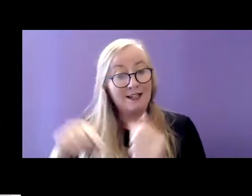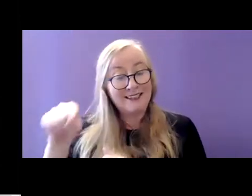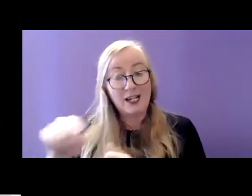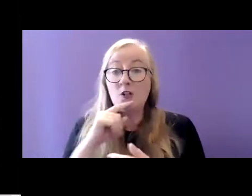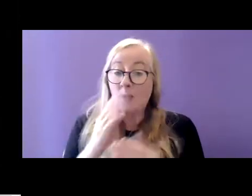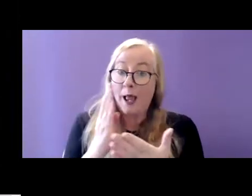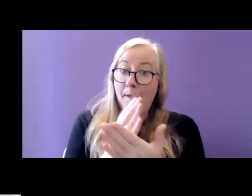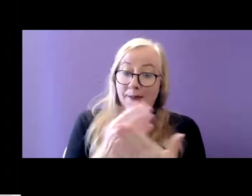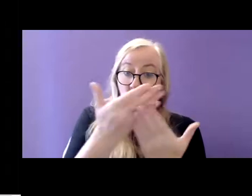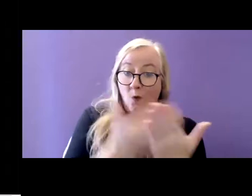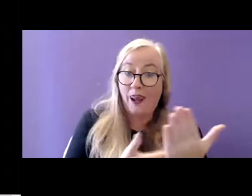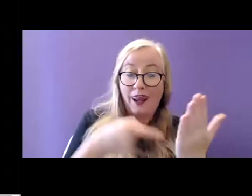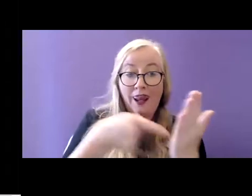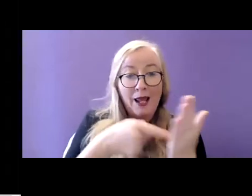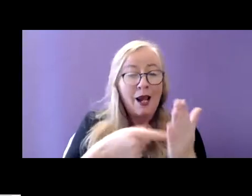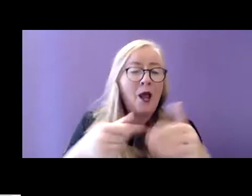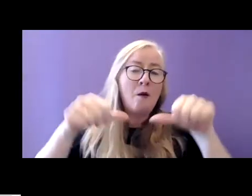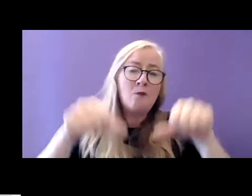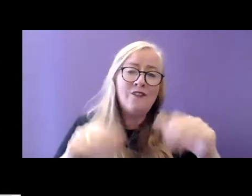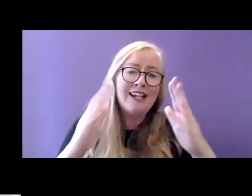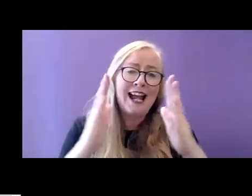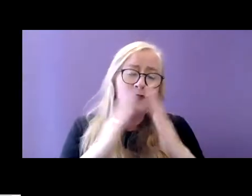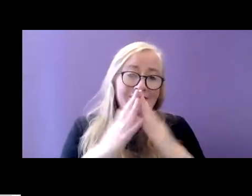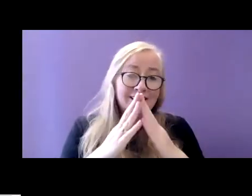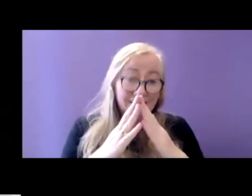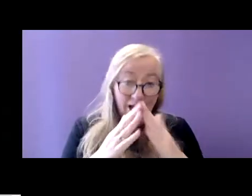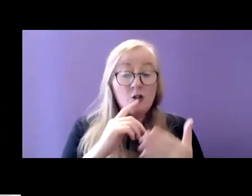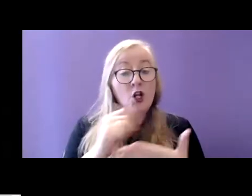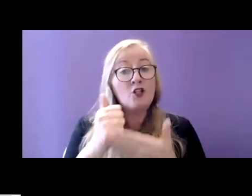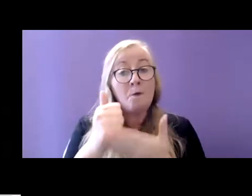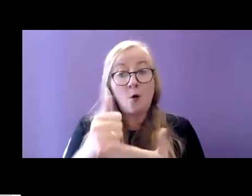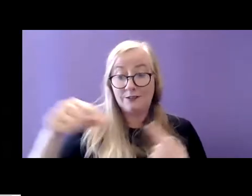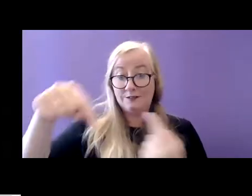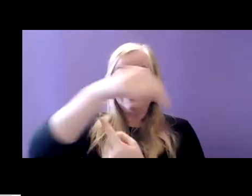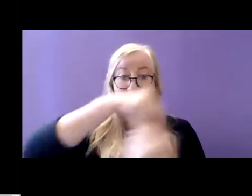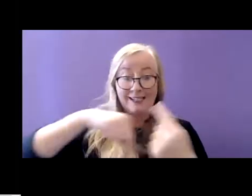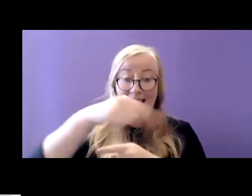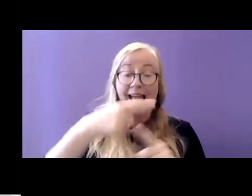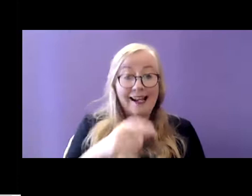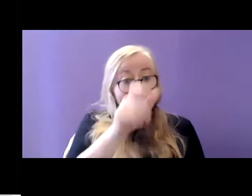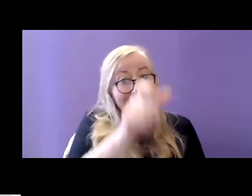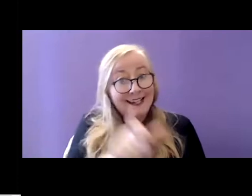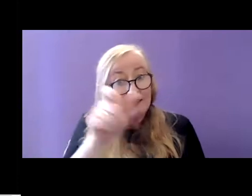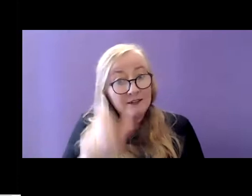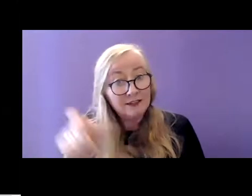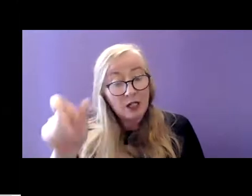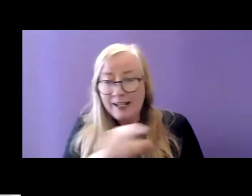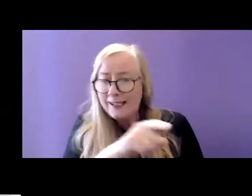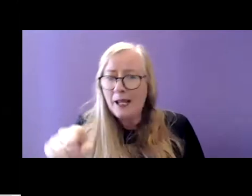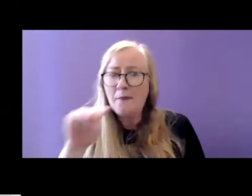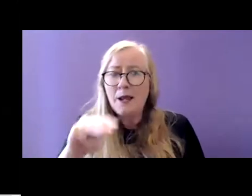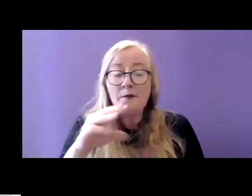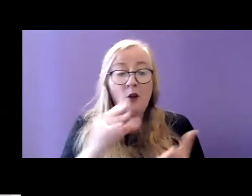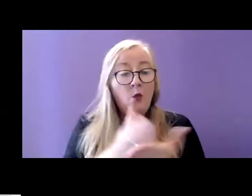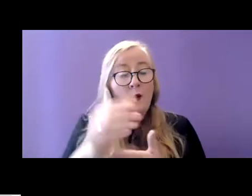assist local authority and approved housing bodies staff to support applicants and tenants that may be experiencing mental health